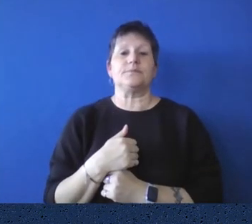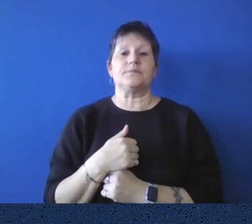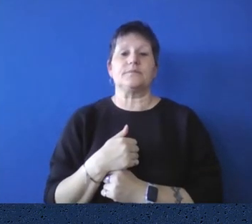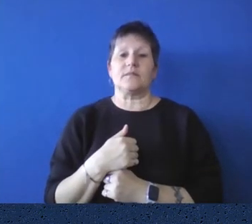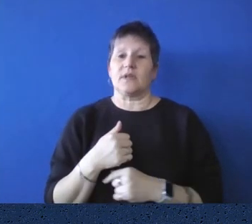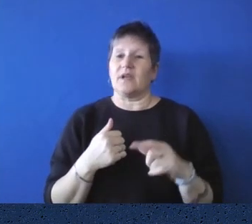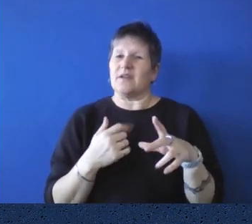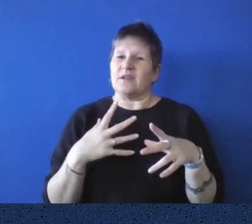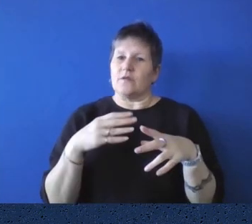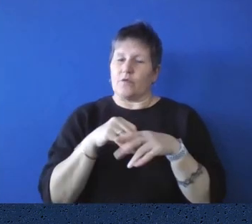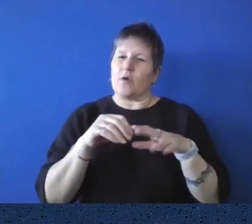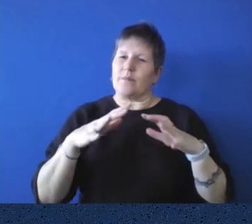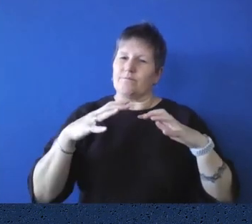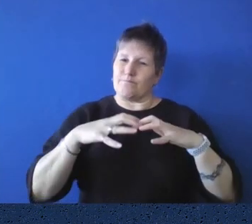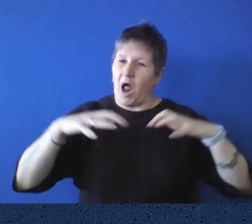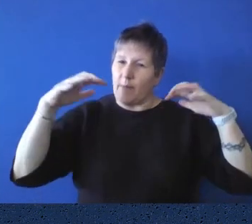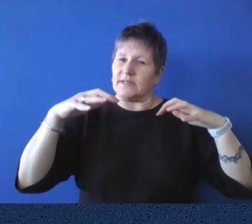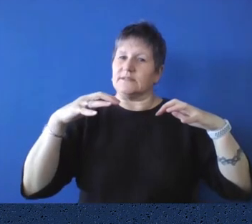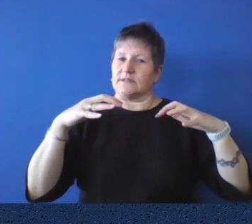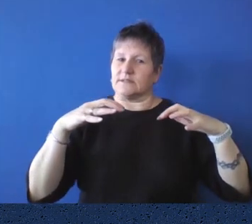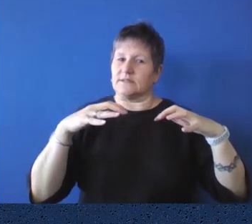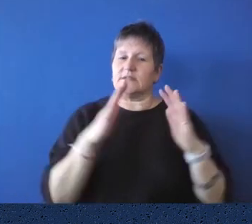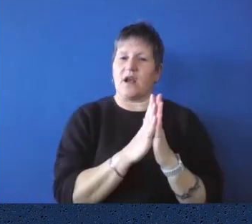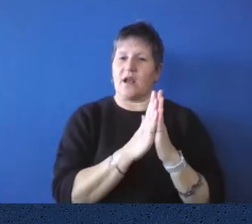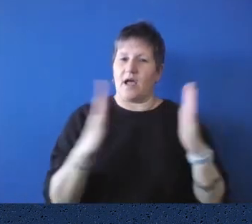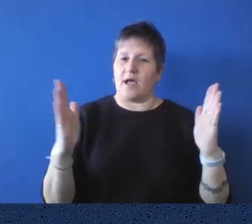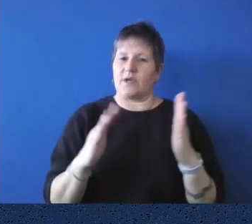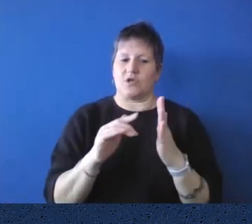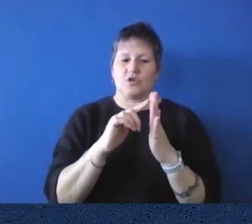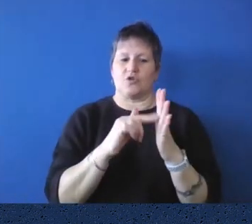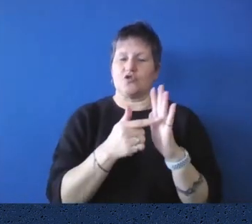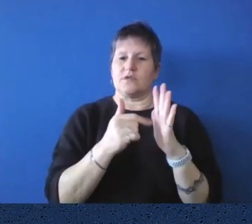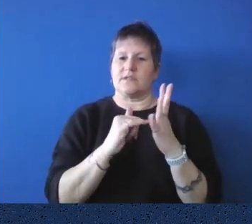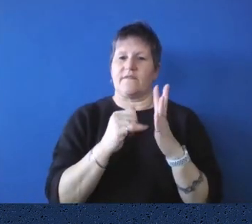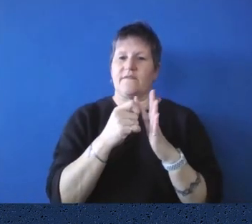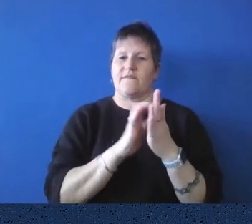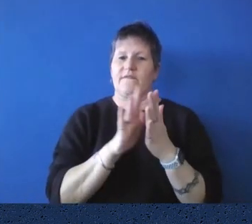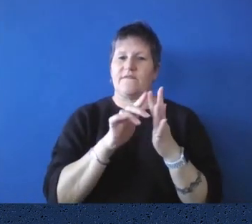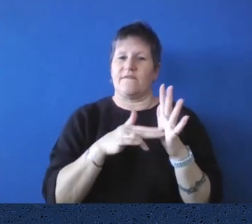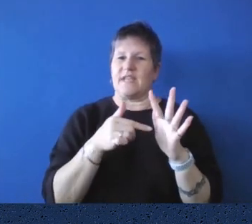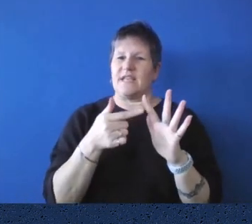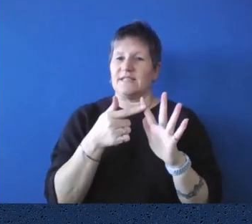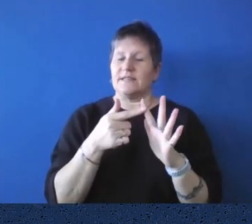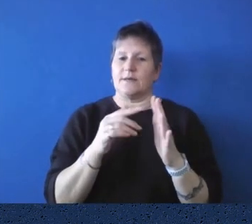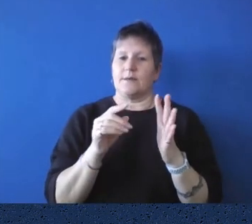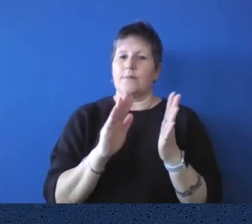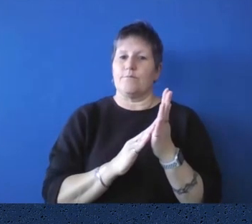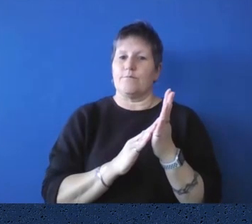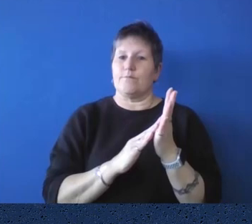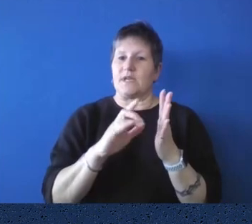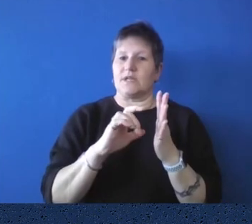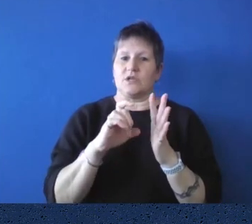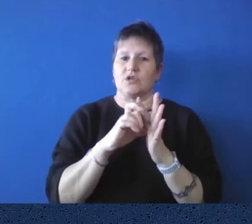parliamentary librarian, was Josephine McGovern. And she was here from 19, actually, she was here much longer in the